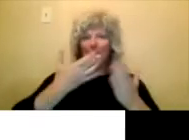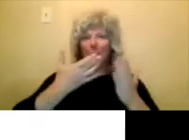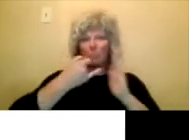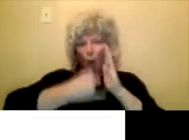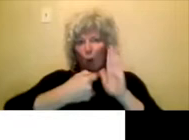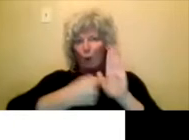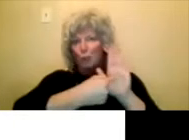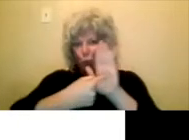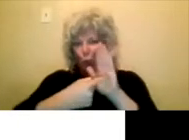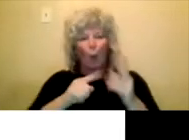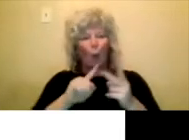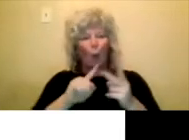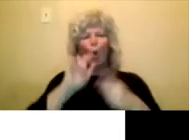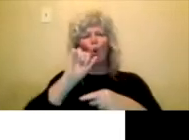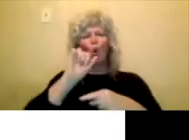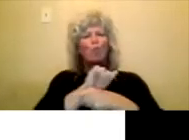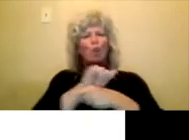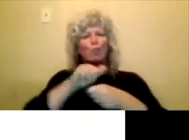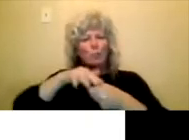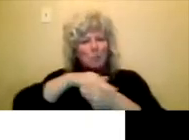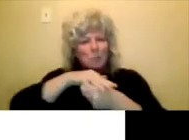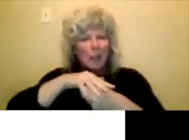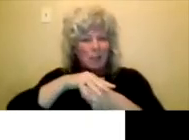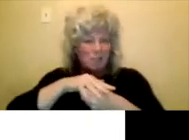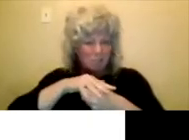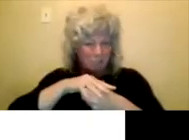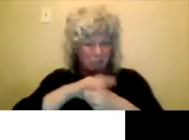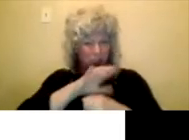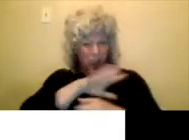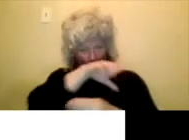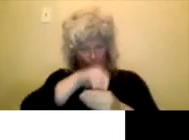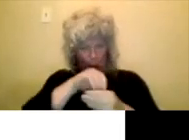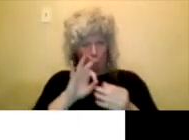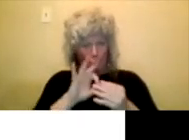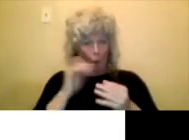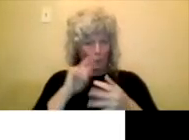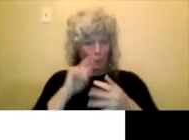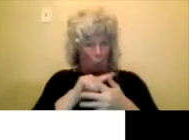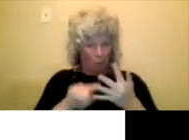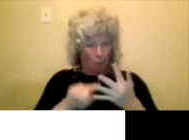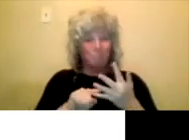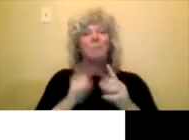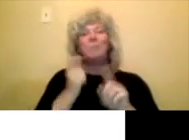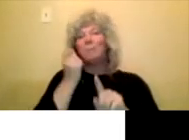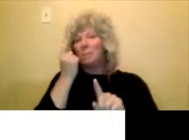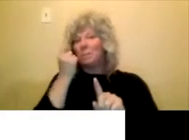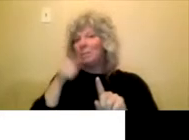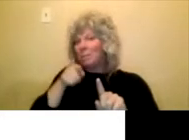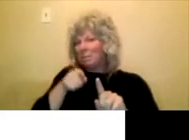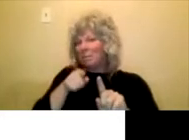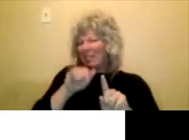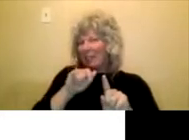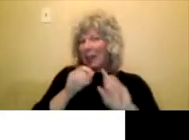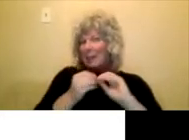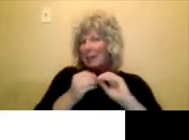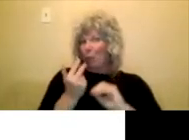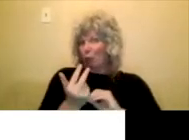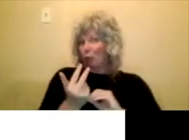anything like that. This category does not include film production, unfortunately.